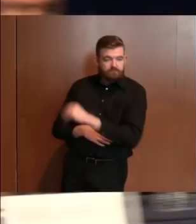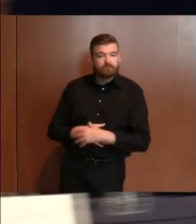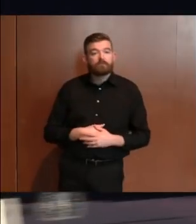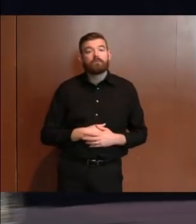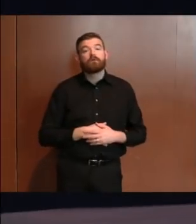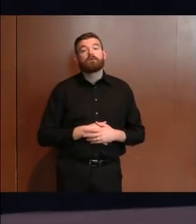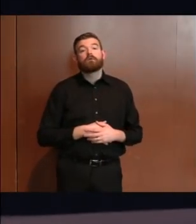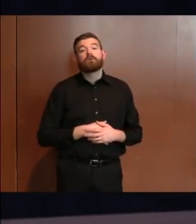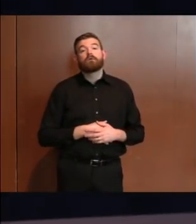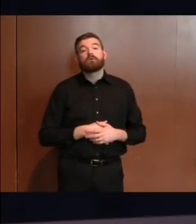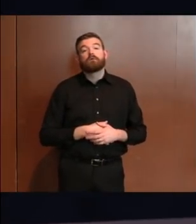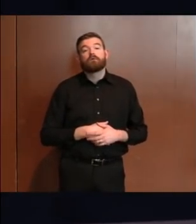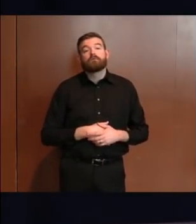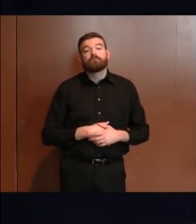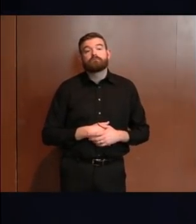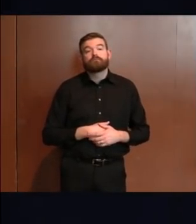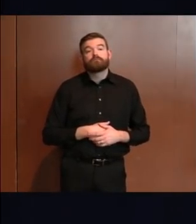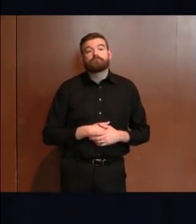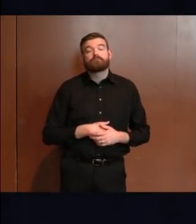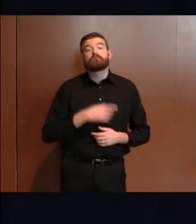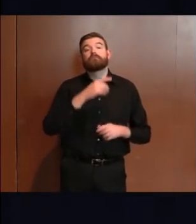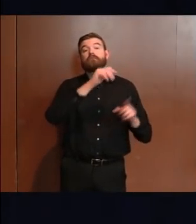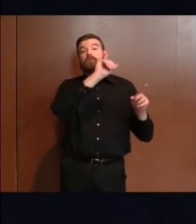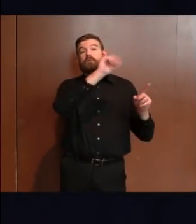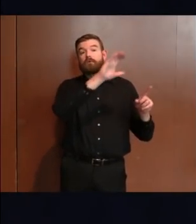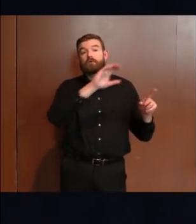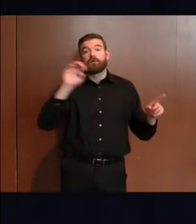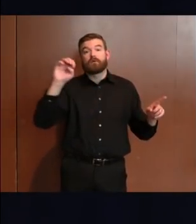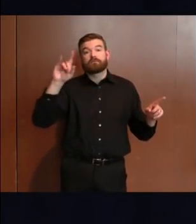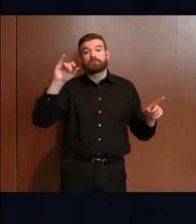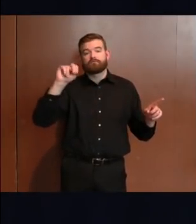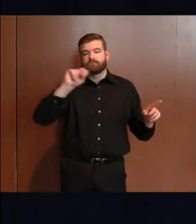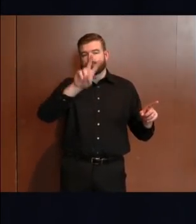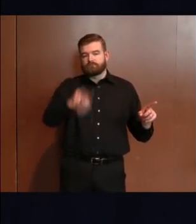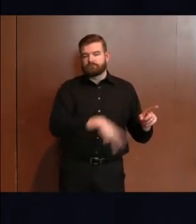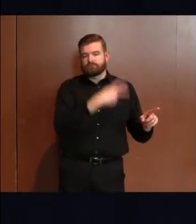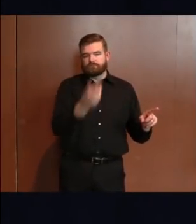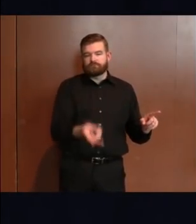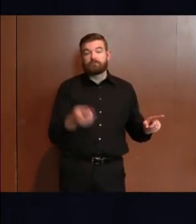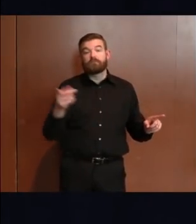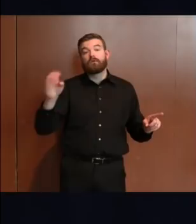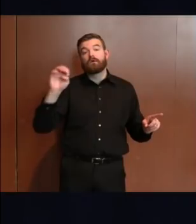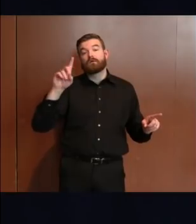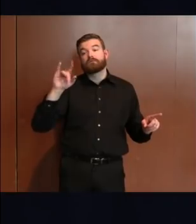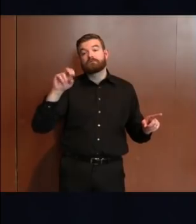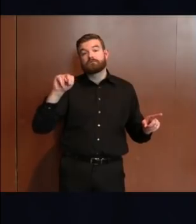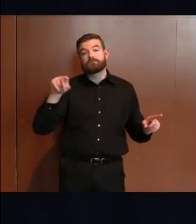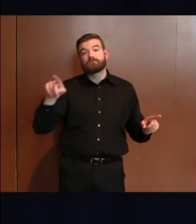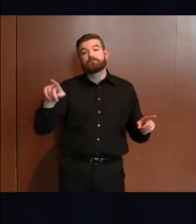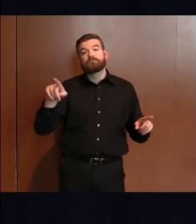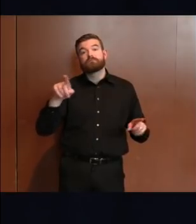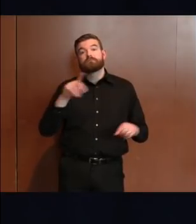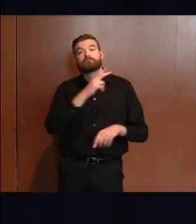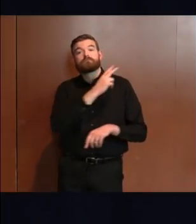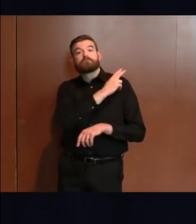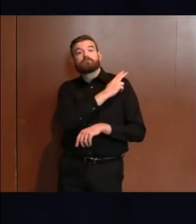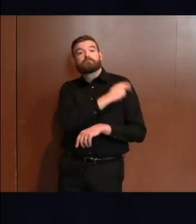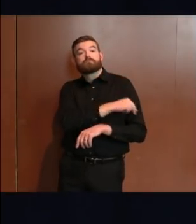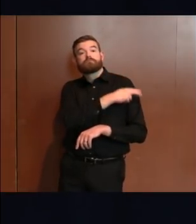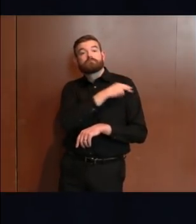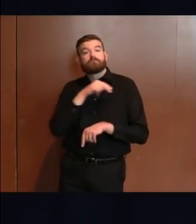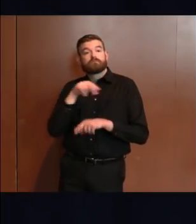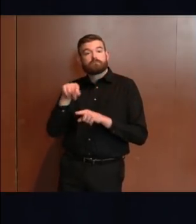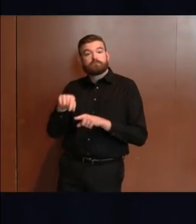I had Atlantic City and Edison confused. The Edison Field Medical Station is almost, is about 75%